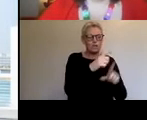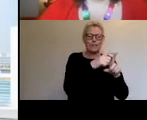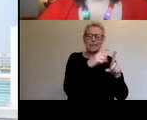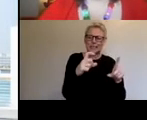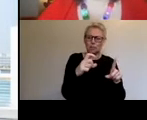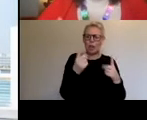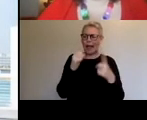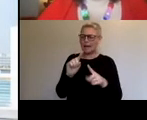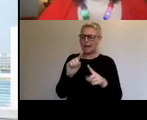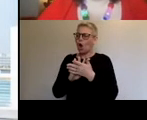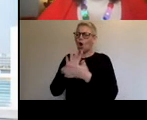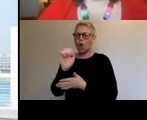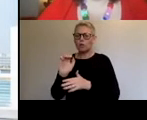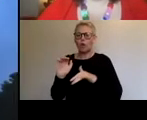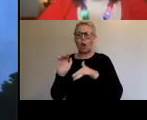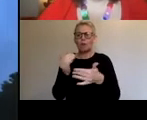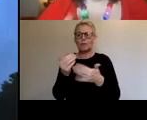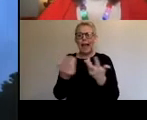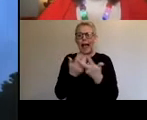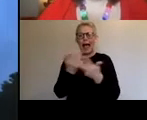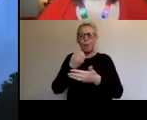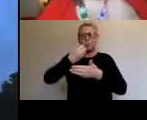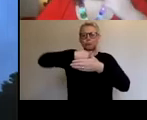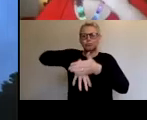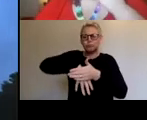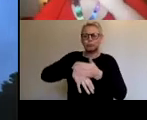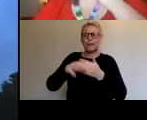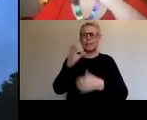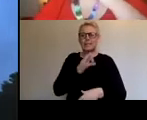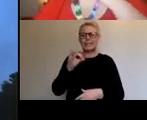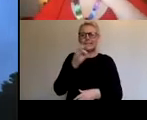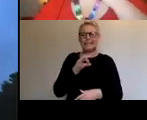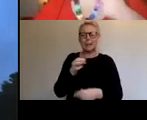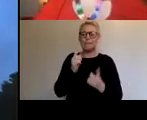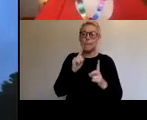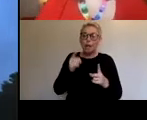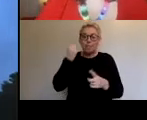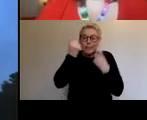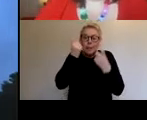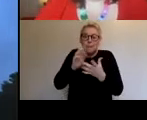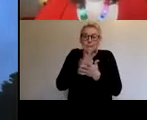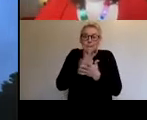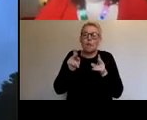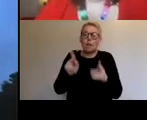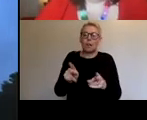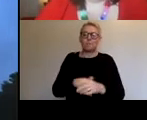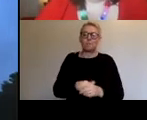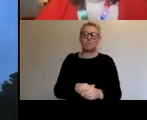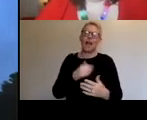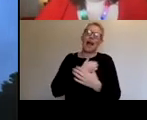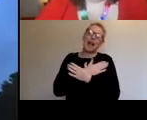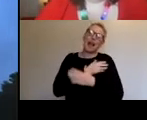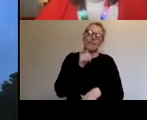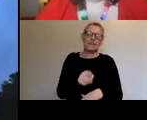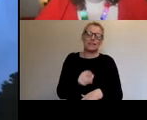of a city in a really playful way. Things like this I really loved. This was a piece called Screen the House Down by